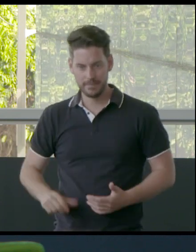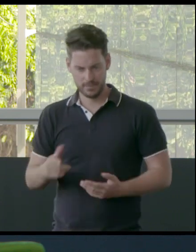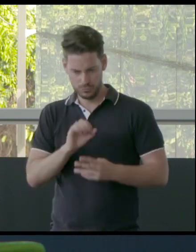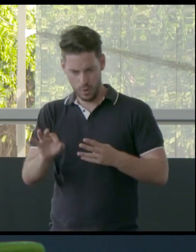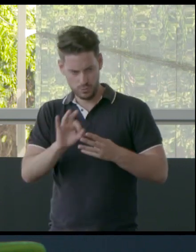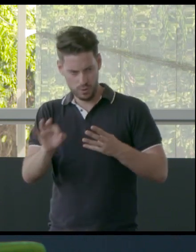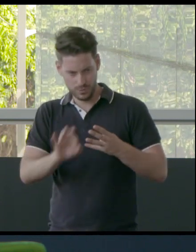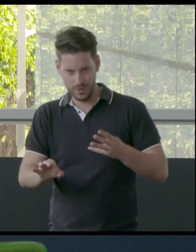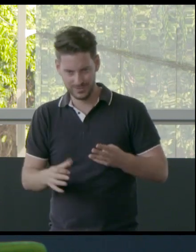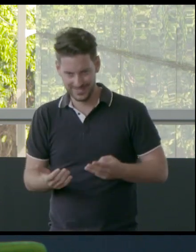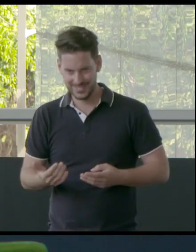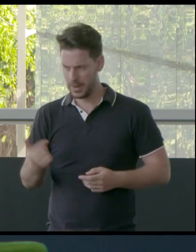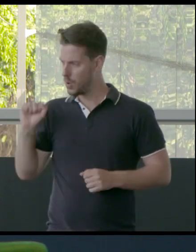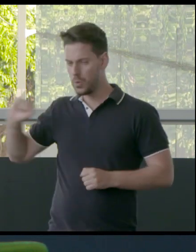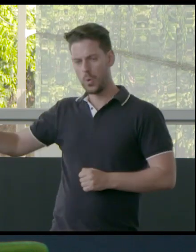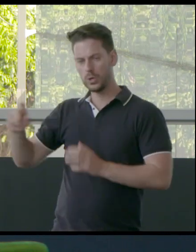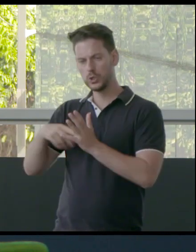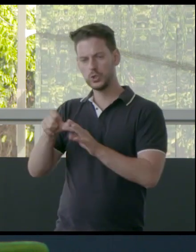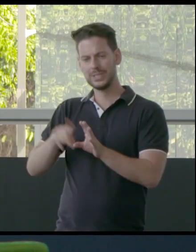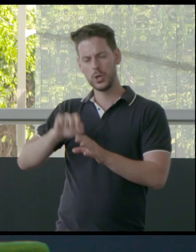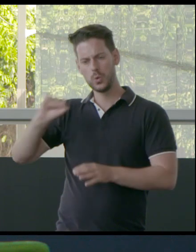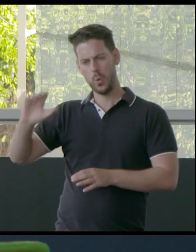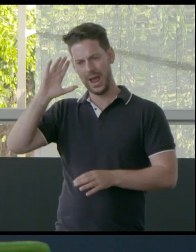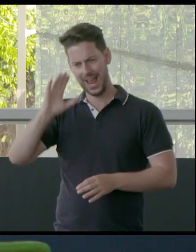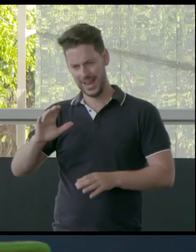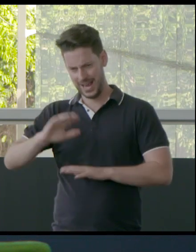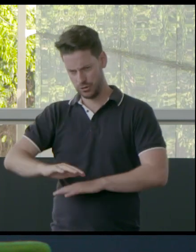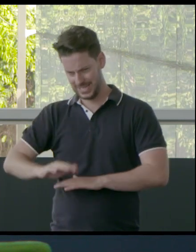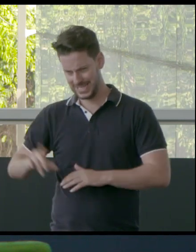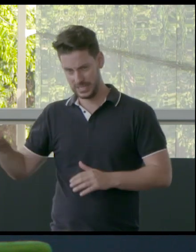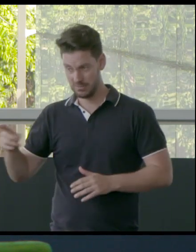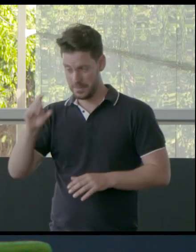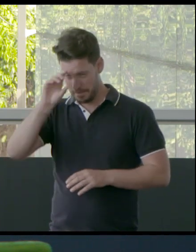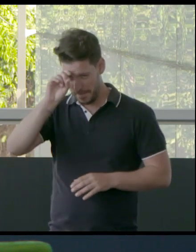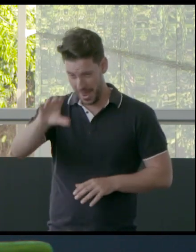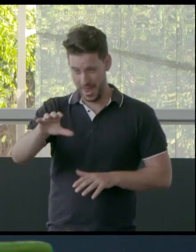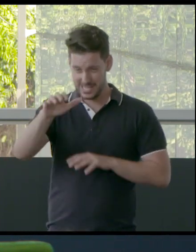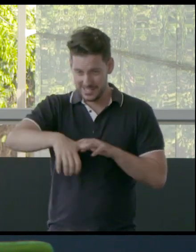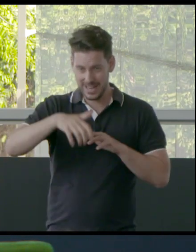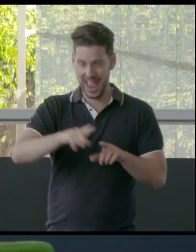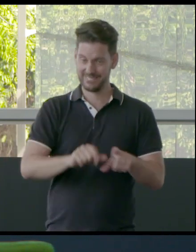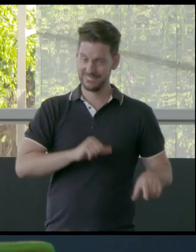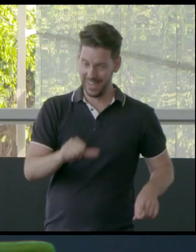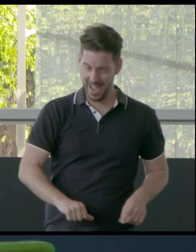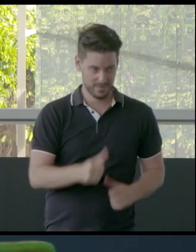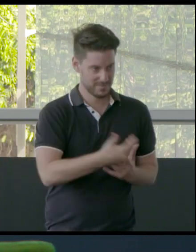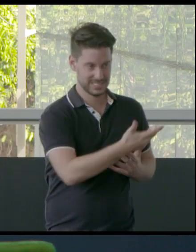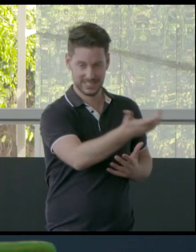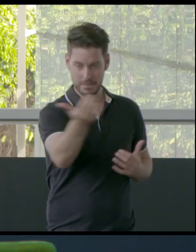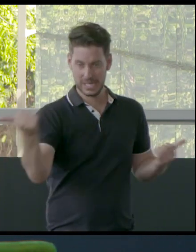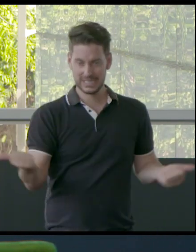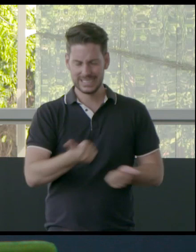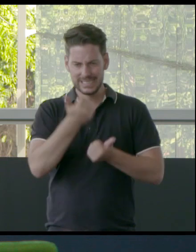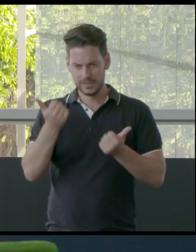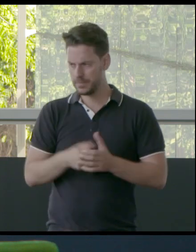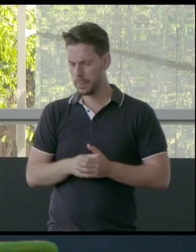But, Judy, in relation to your country where, you know, which is quite heavily mined and farmed, what kind